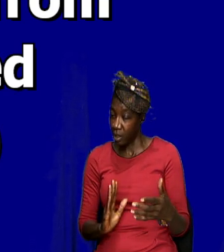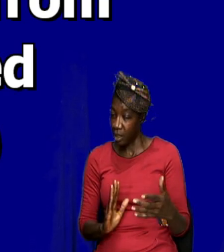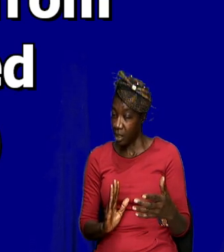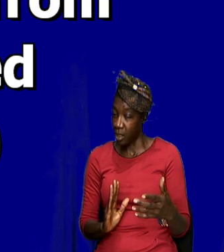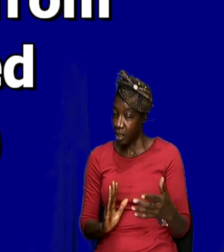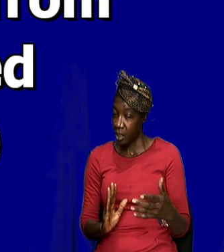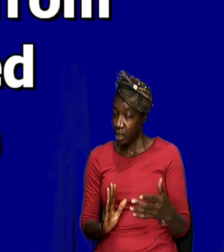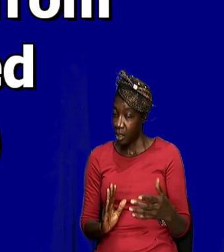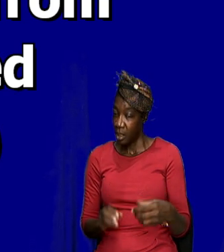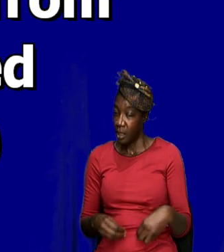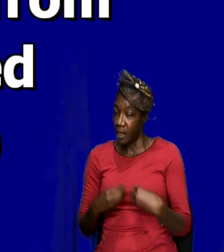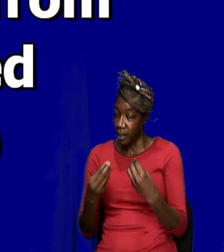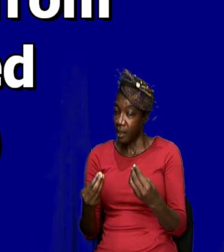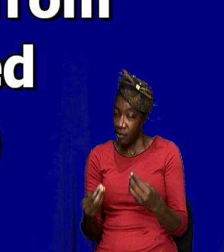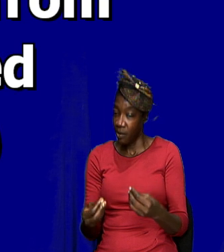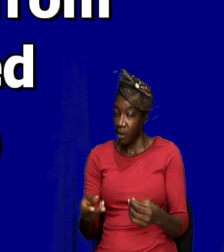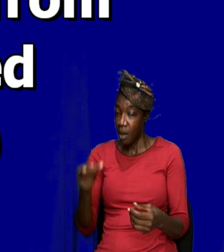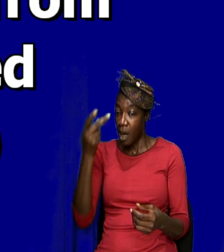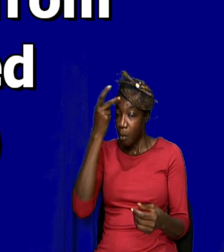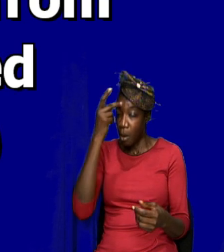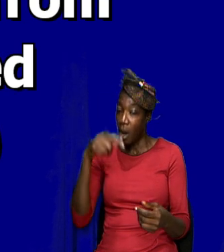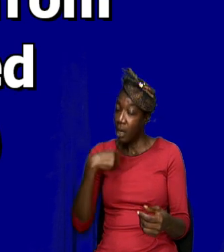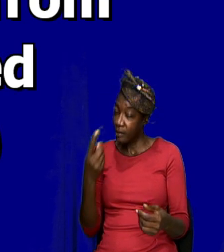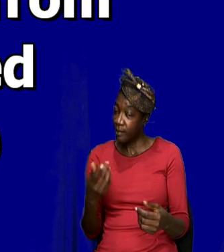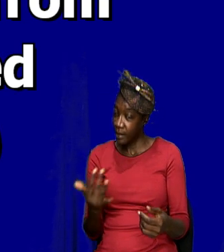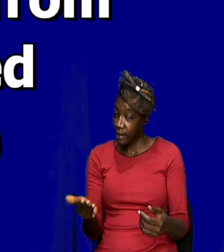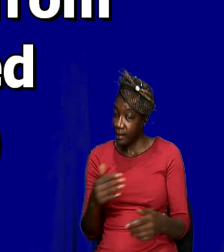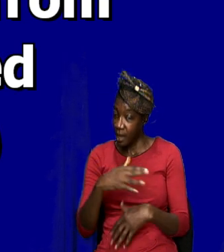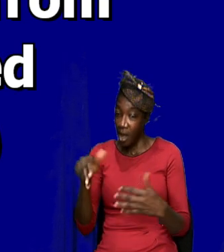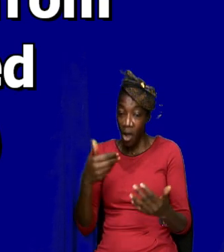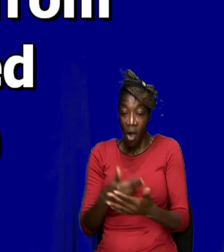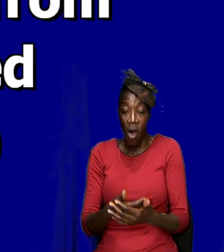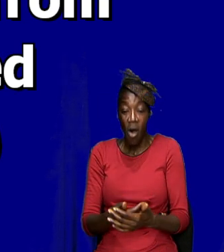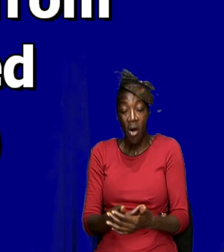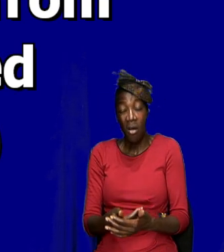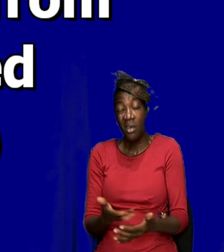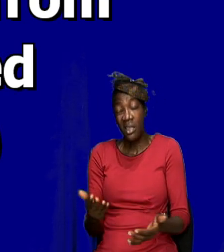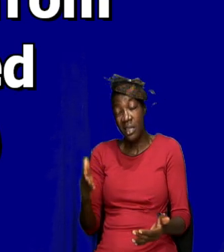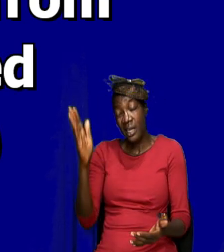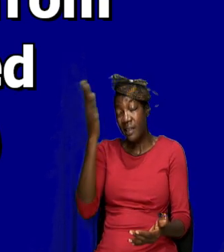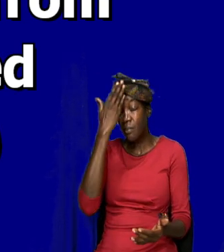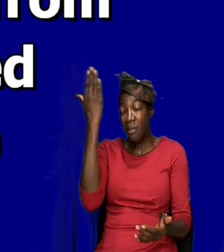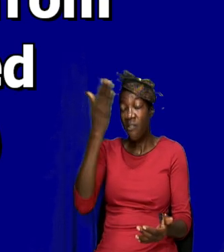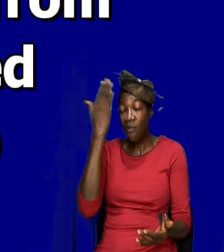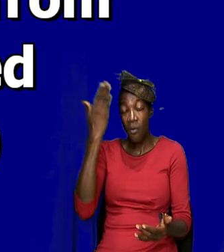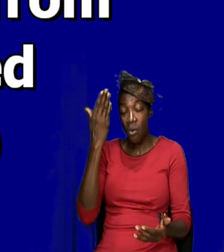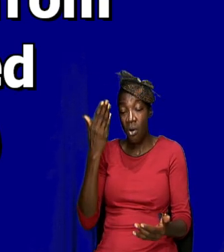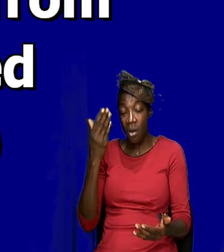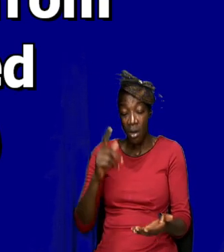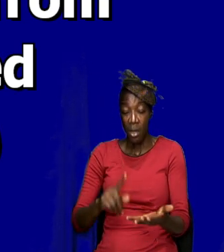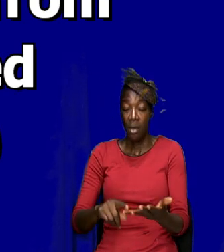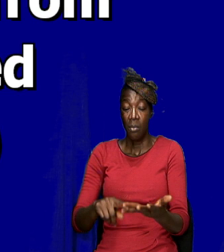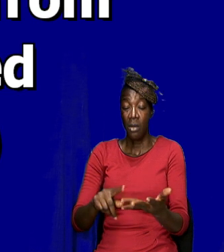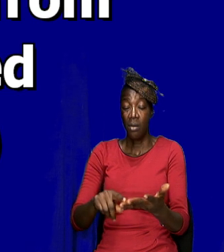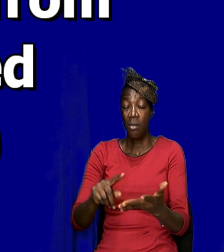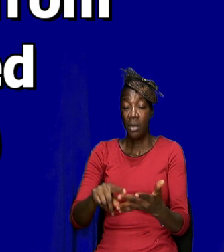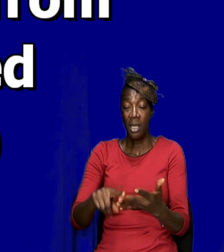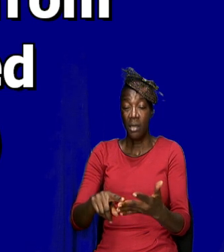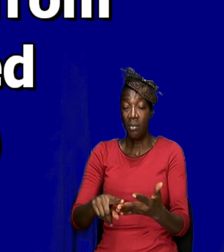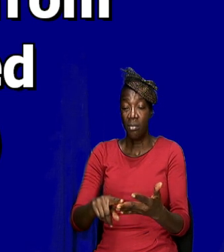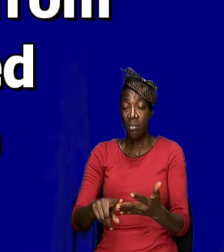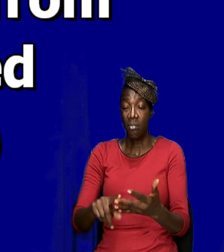equipped him. And Paul actually said it. He said, all of these things before I count them but done,